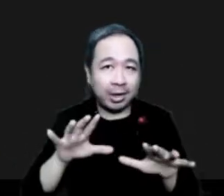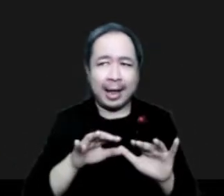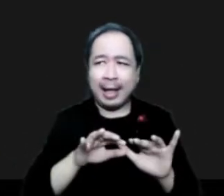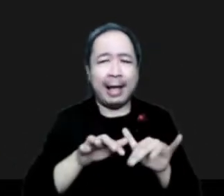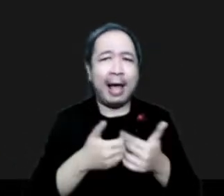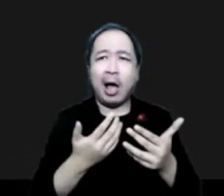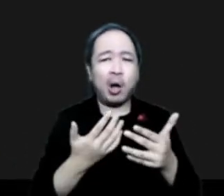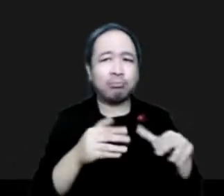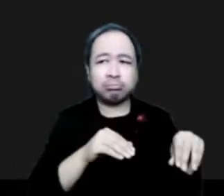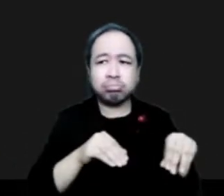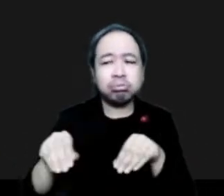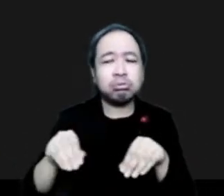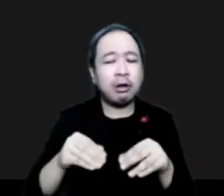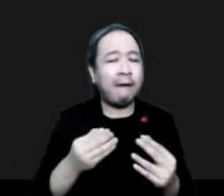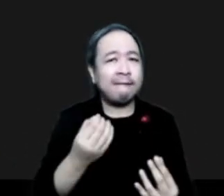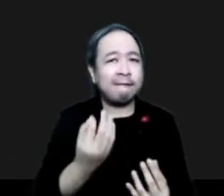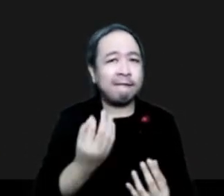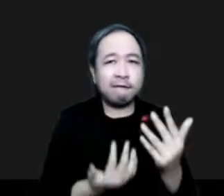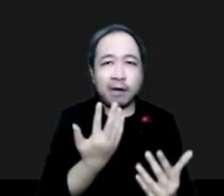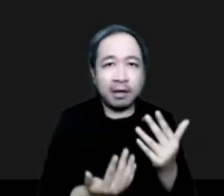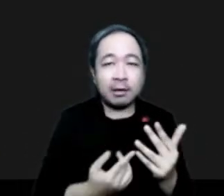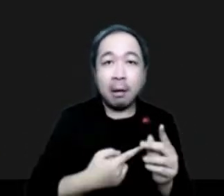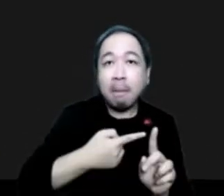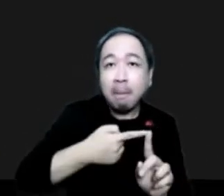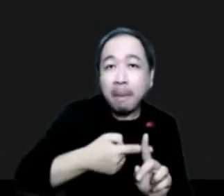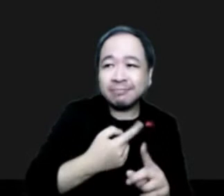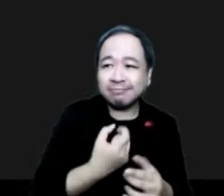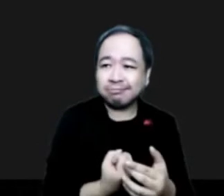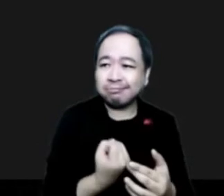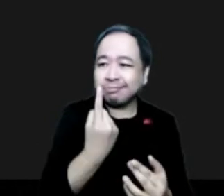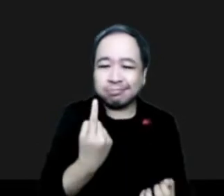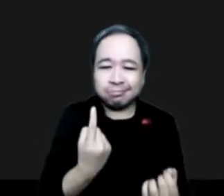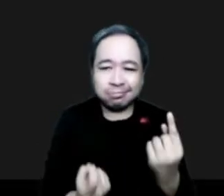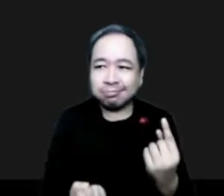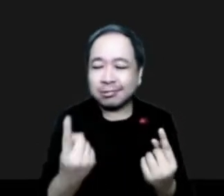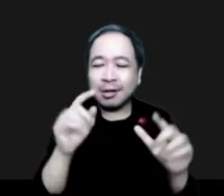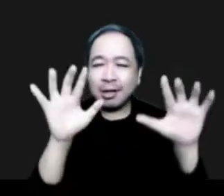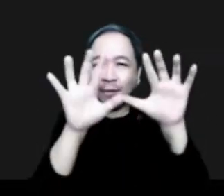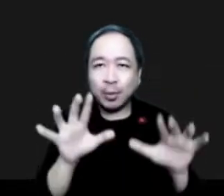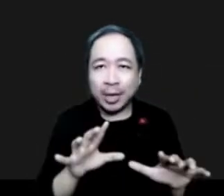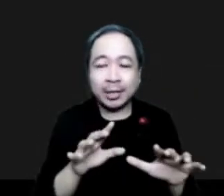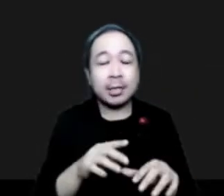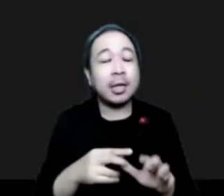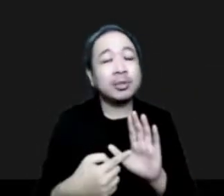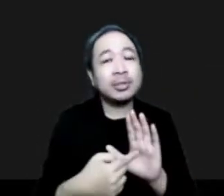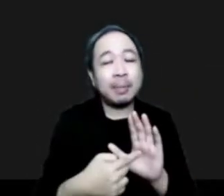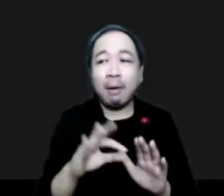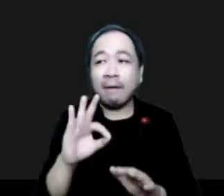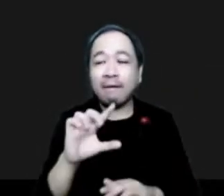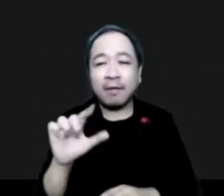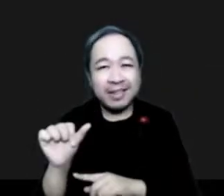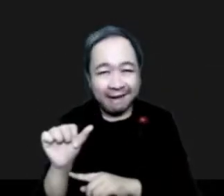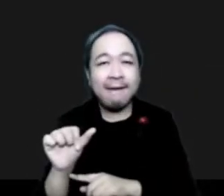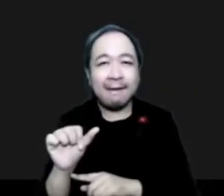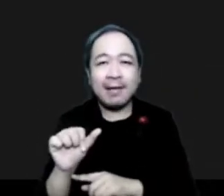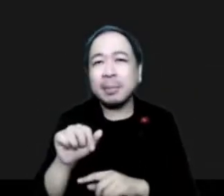also the specific weather events. It's a 25% relative humidity in Florida is completely different in California. So